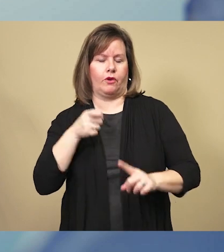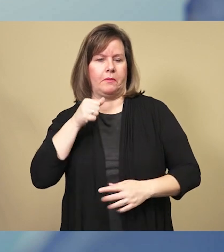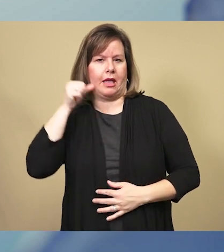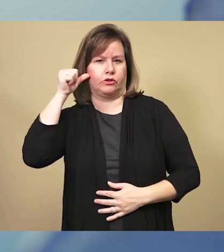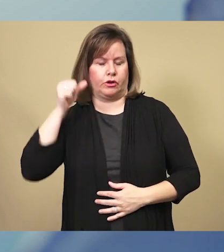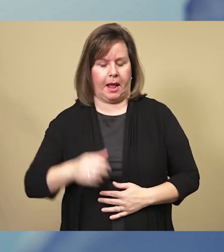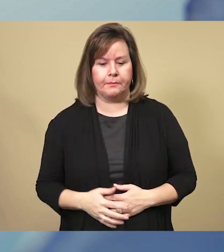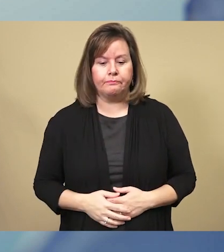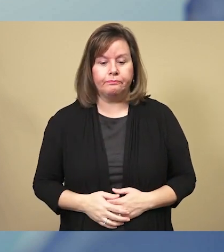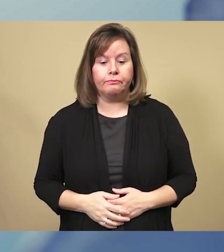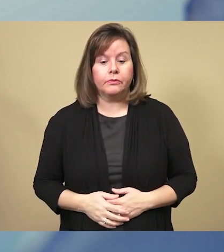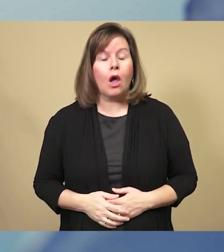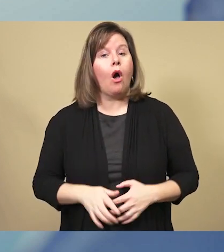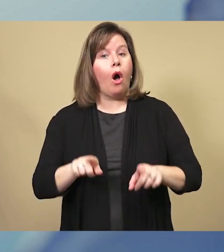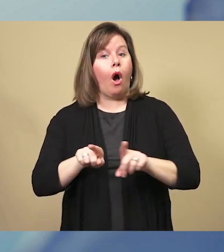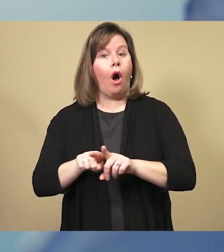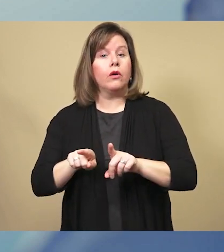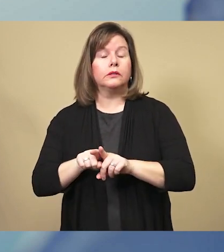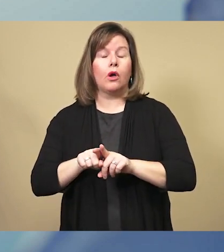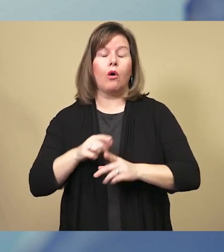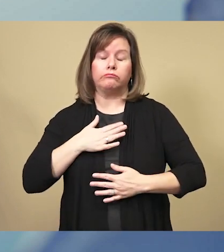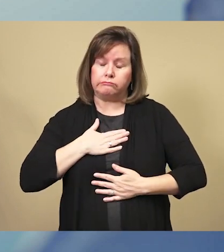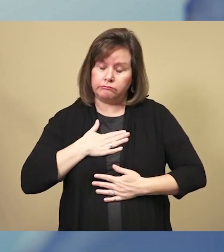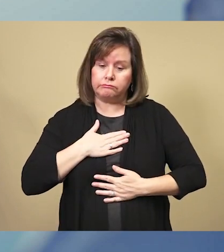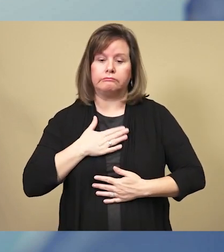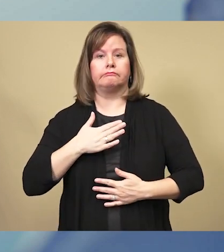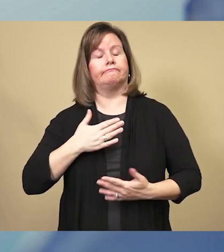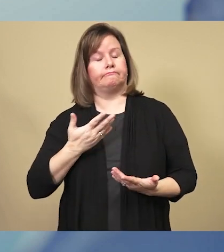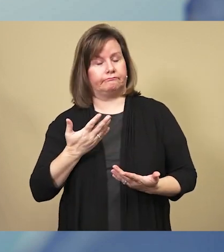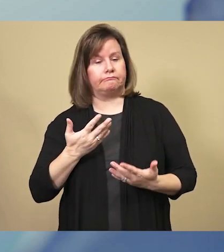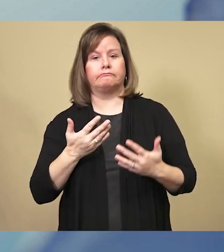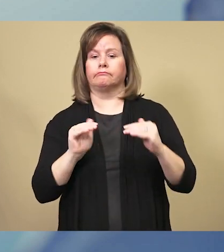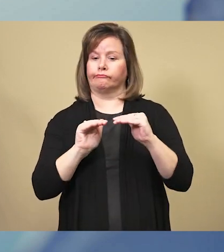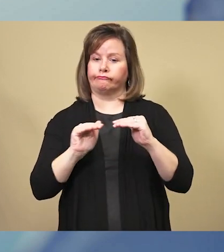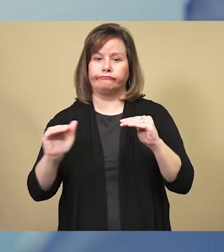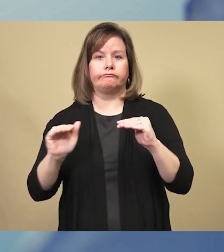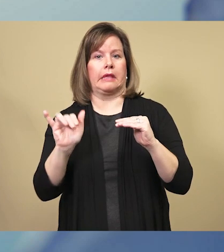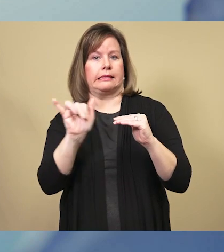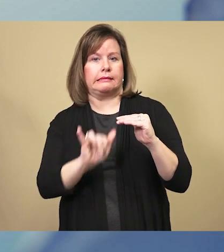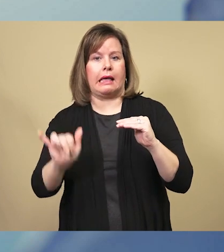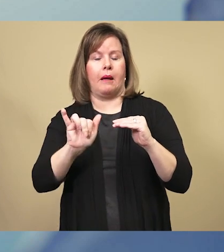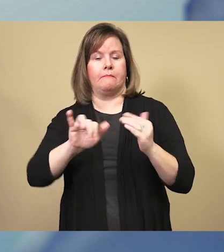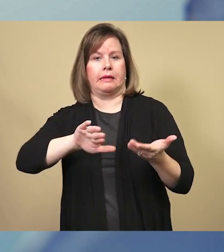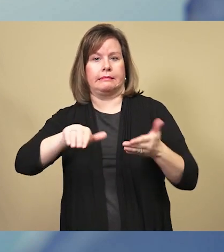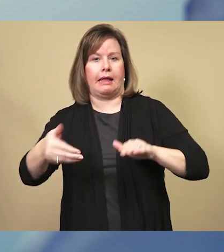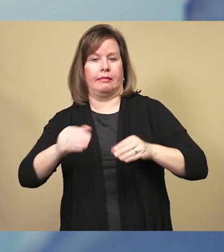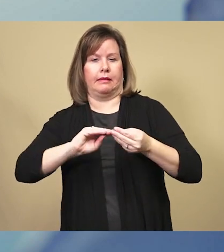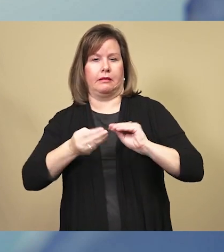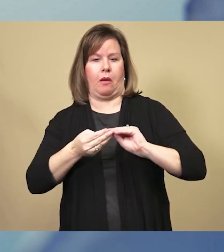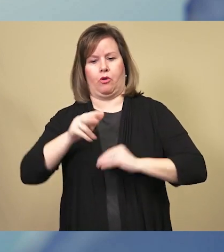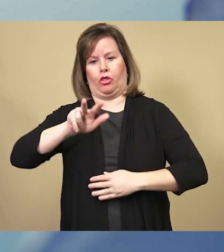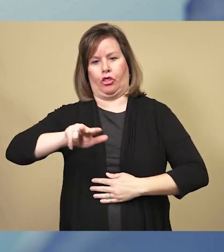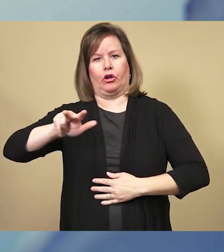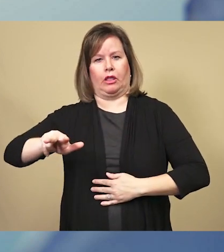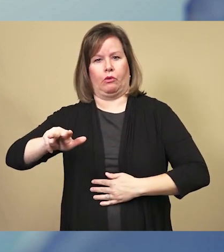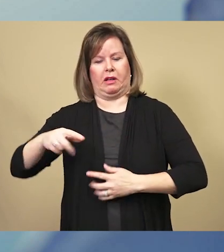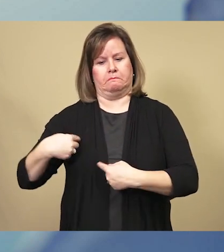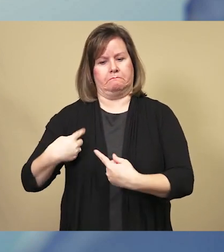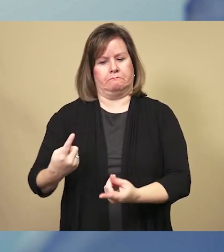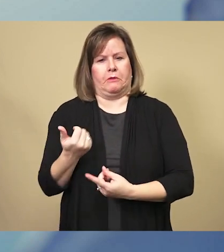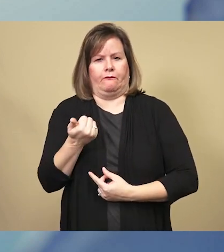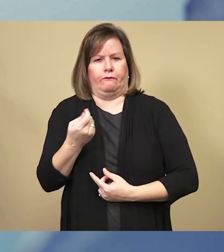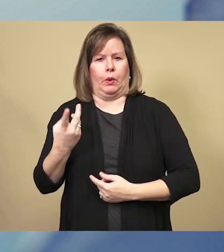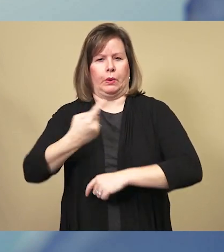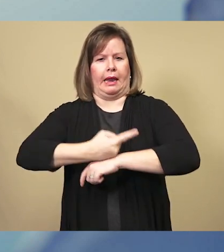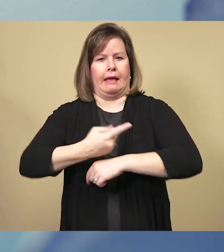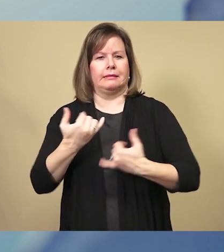And thankfully, we're still flat at 33 deaths. And we've been at that number now for several days, which is good